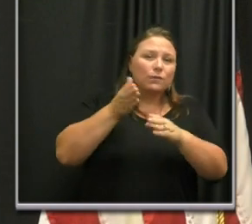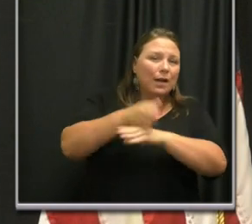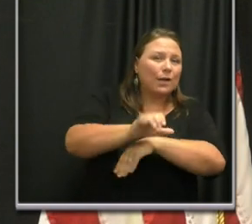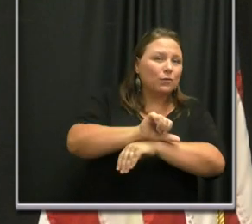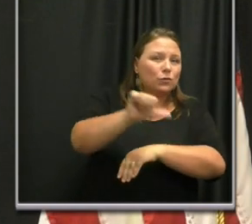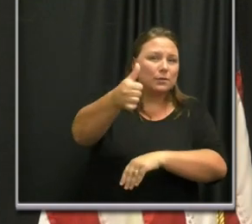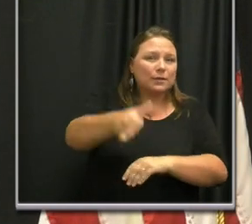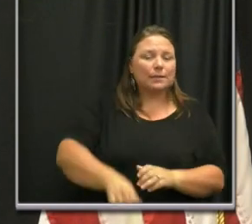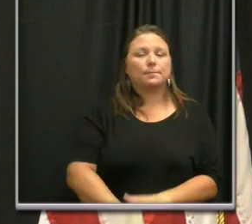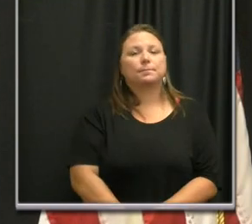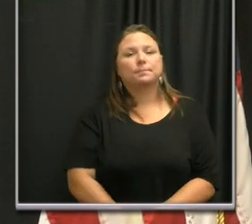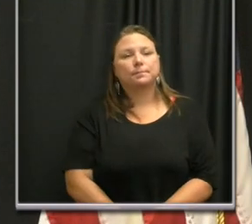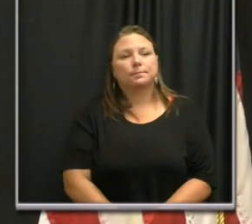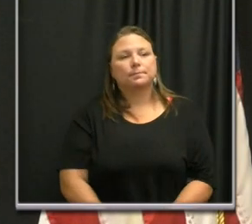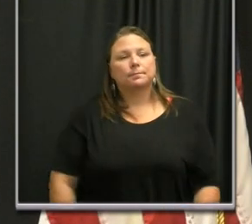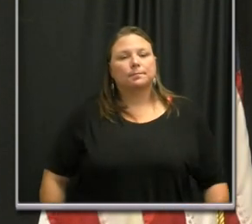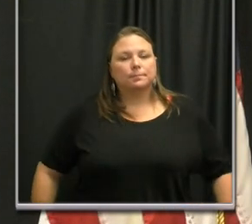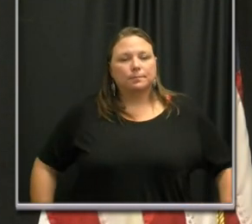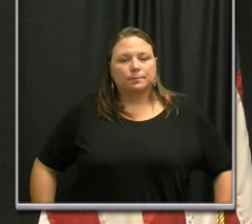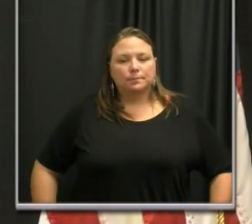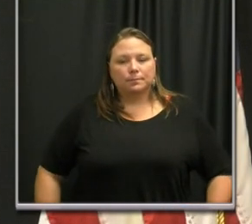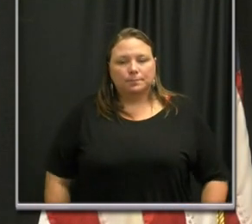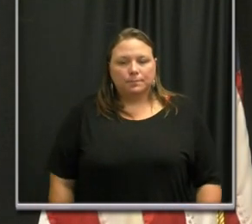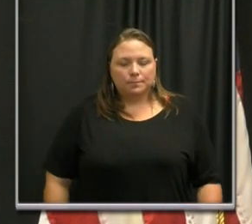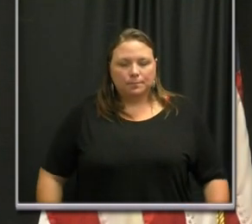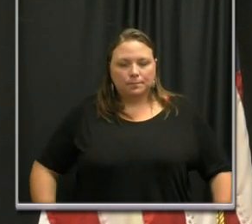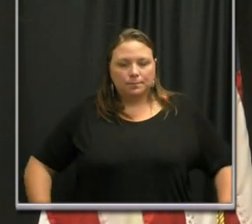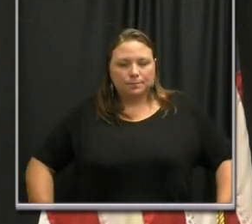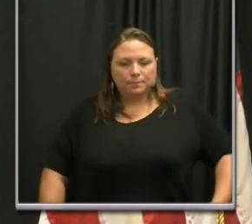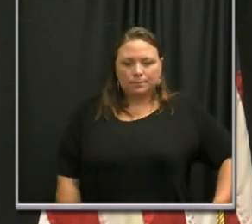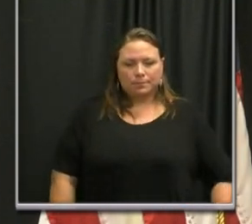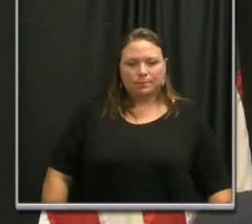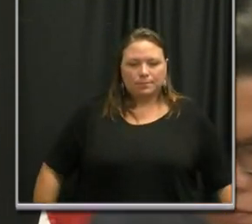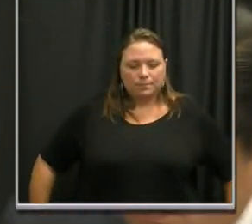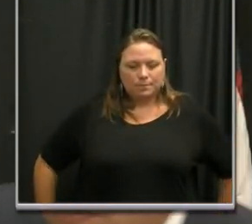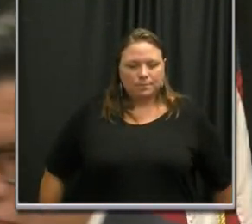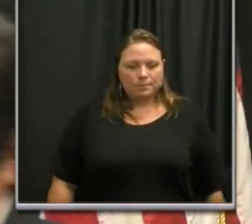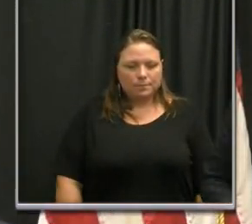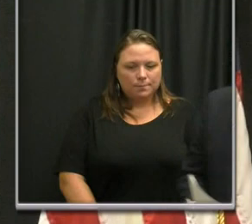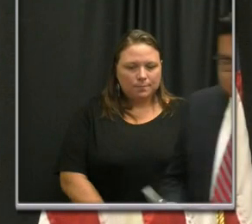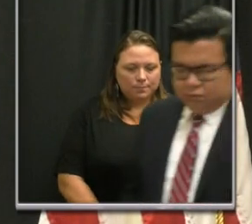.m.? Dr. Junger.